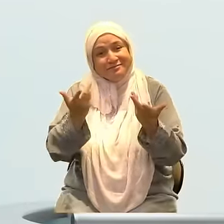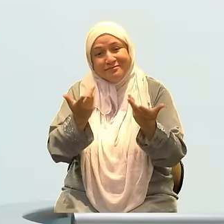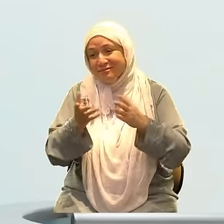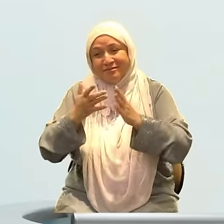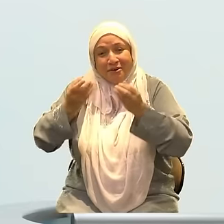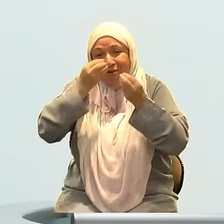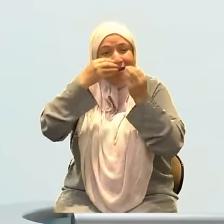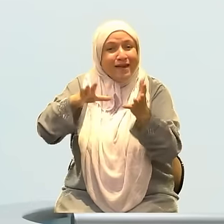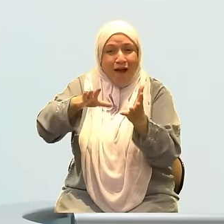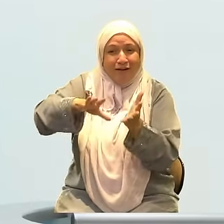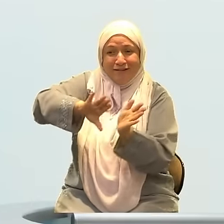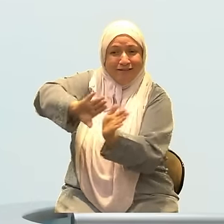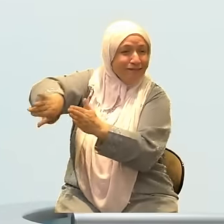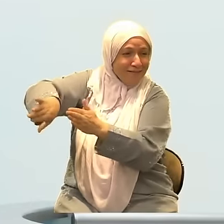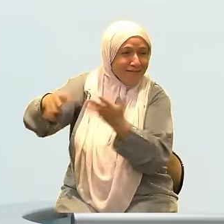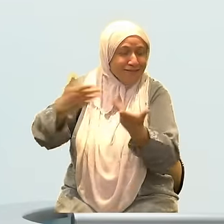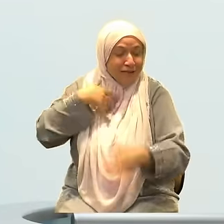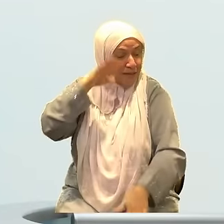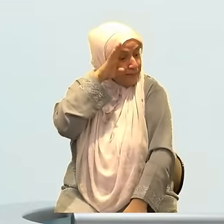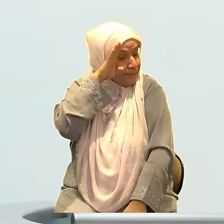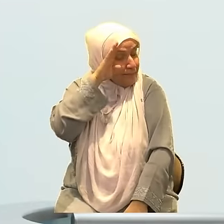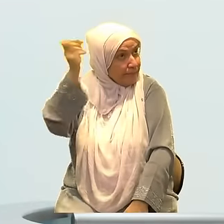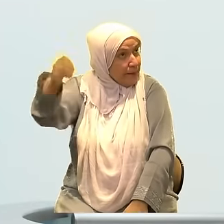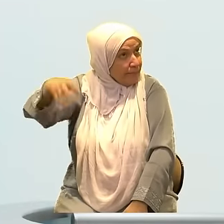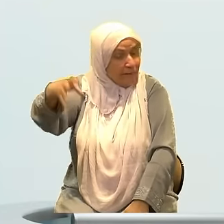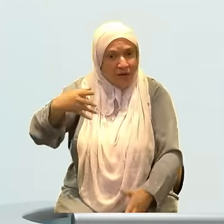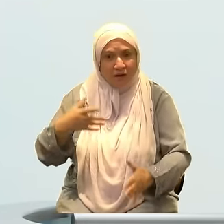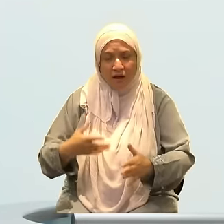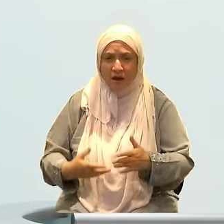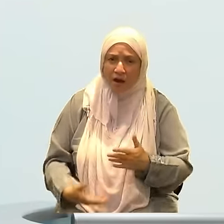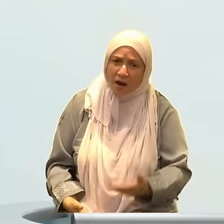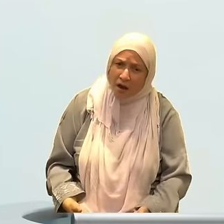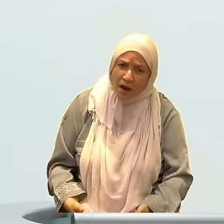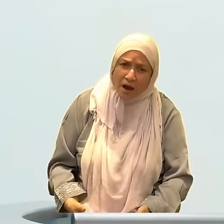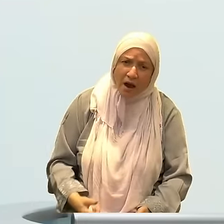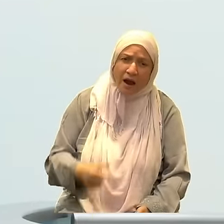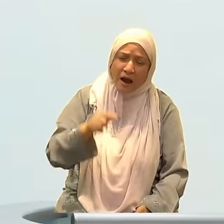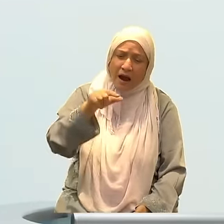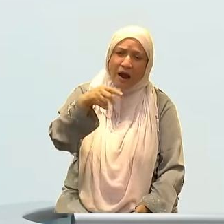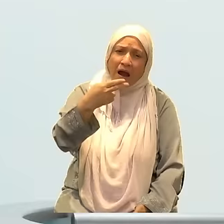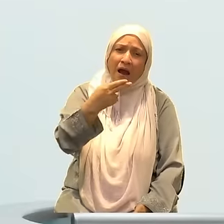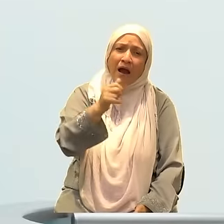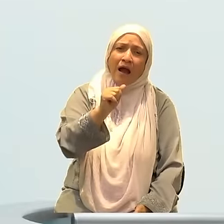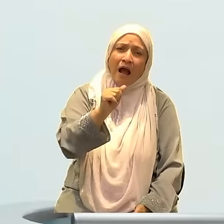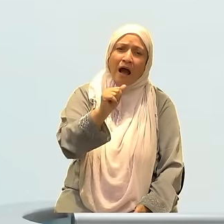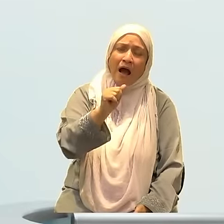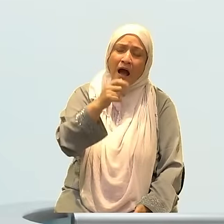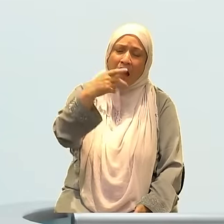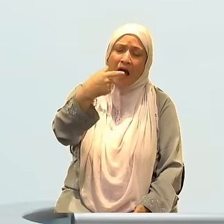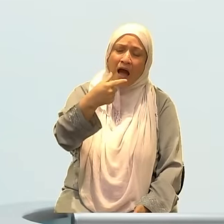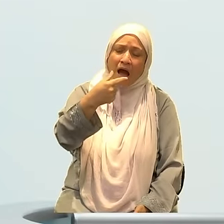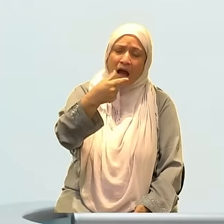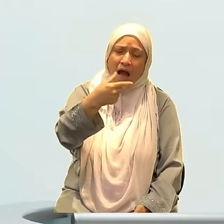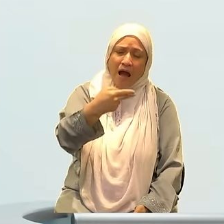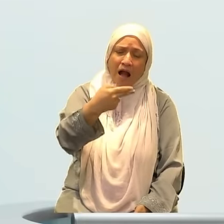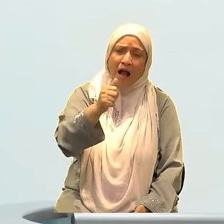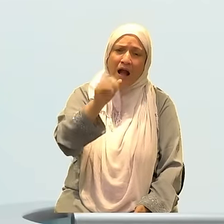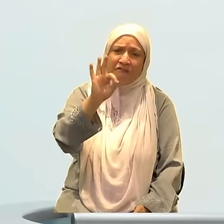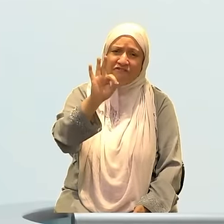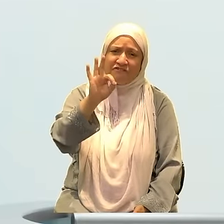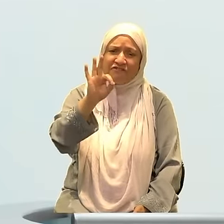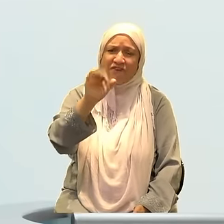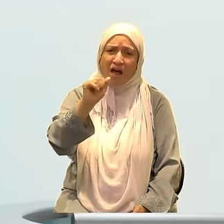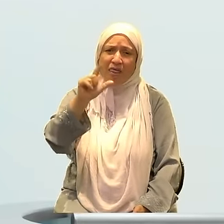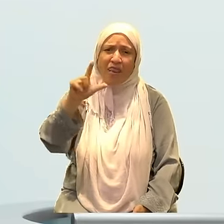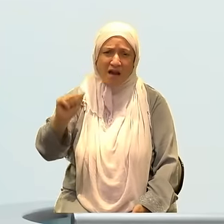ghafla. And that's why the majority of the times that Allah subhanahu wa ta'ala uses the word ghafla wa antum ghafiloon